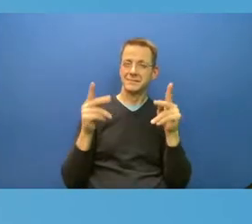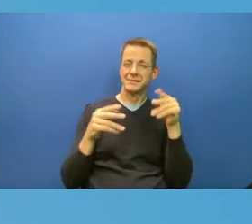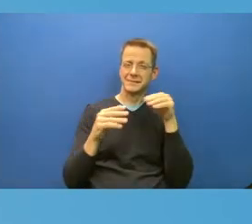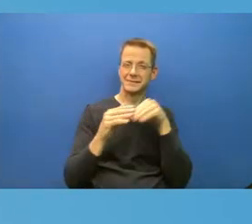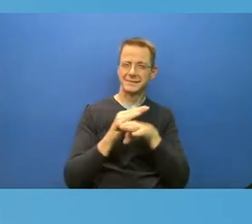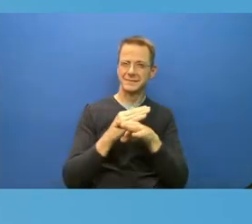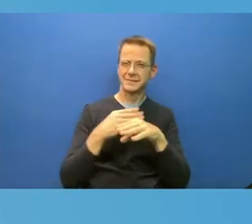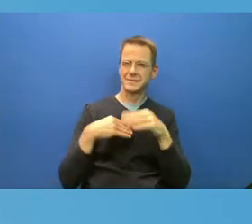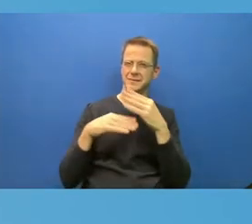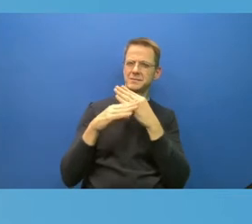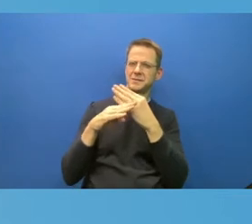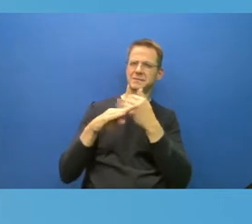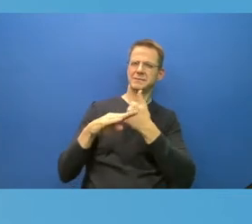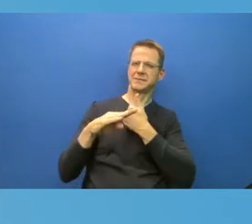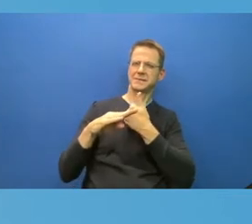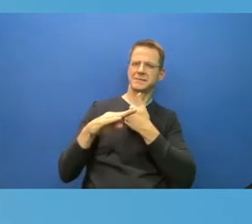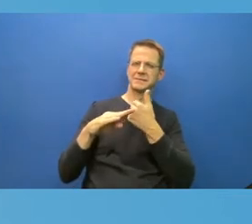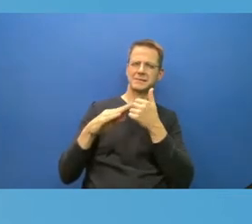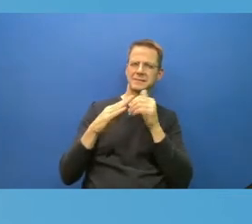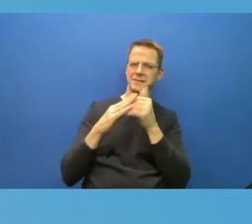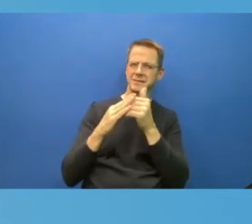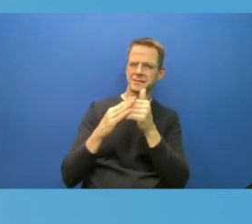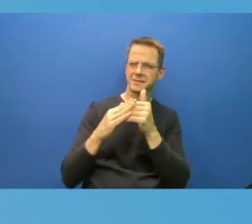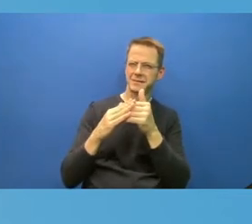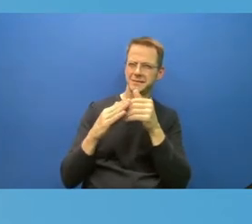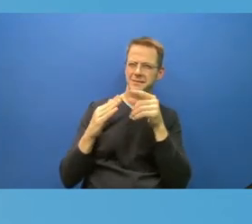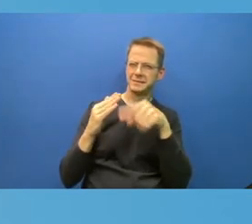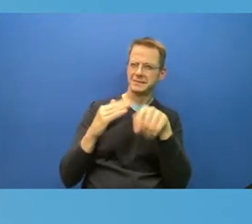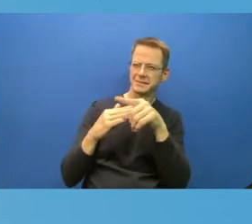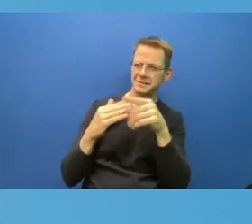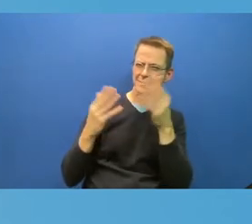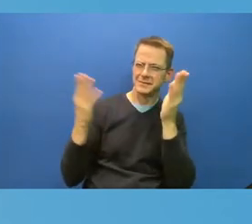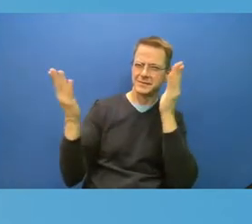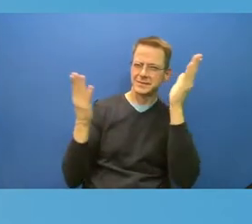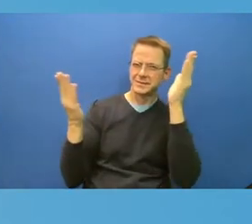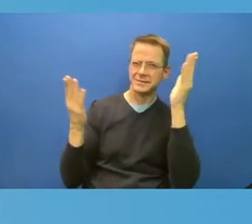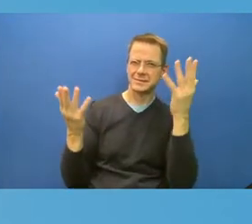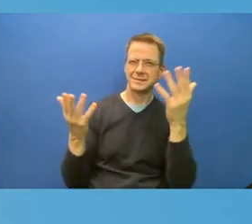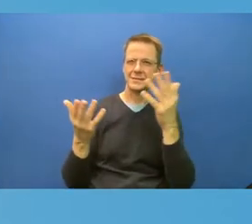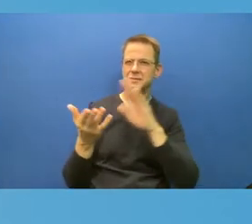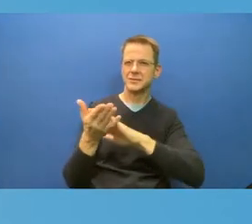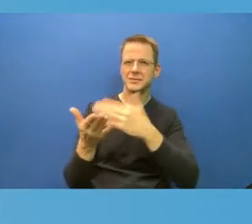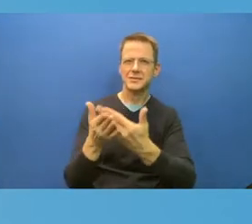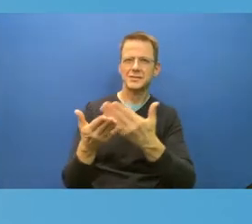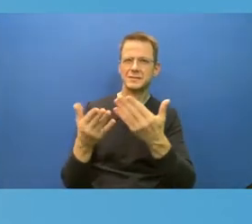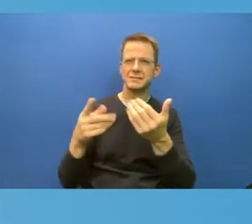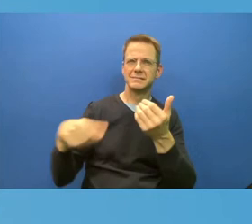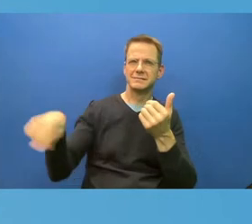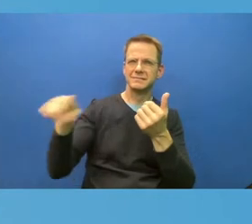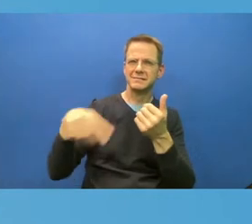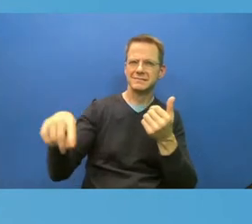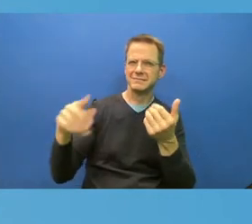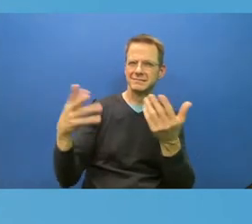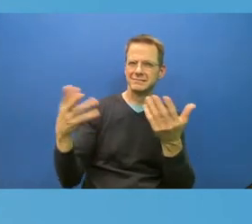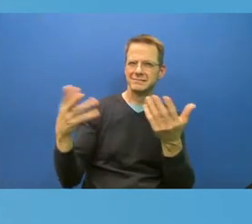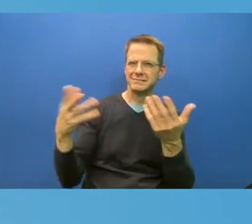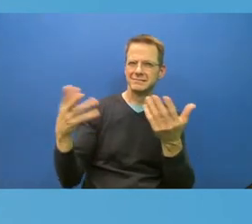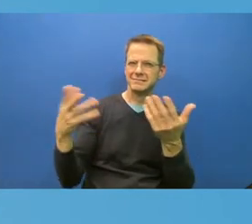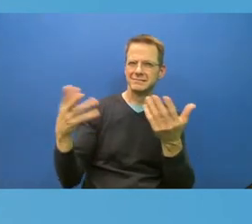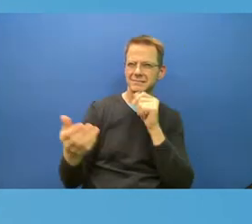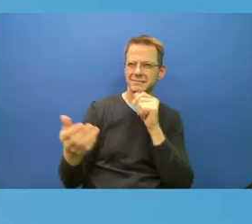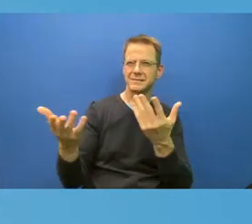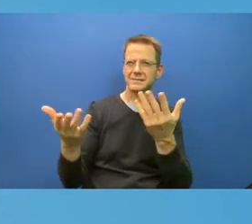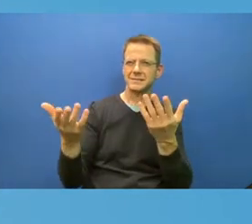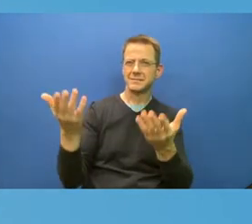worry about the vaccination status of the folks in places they go? And if so, what added layers can they give themselves